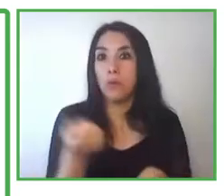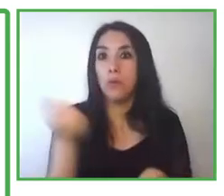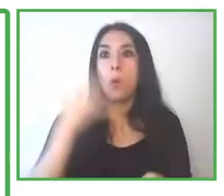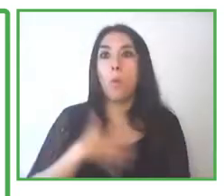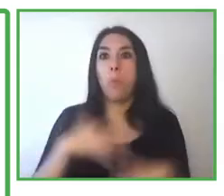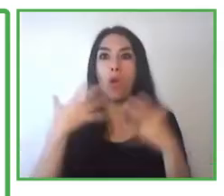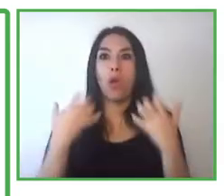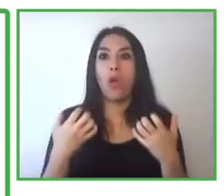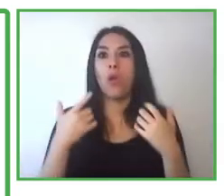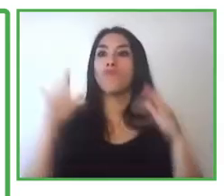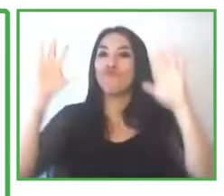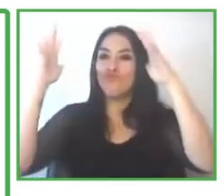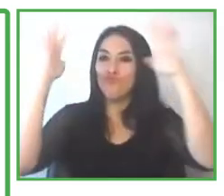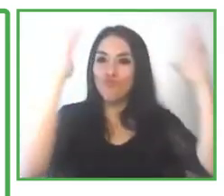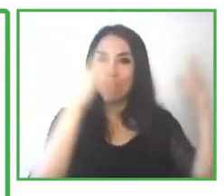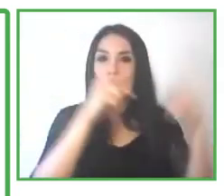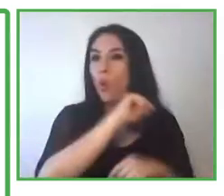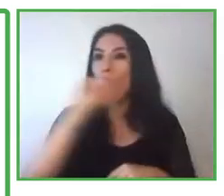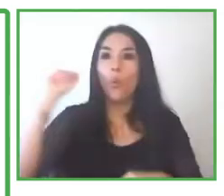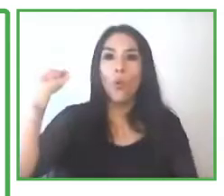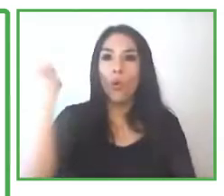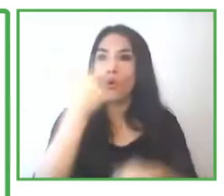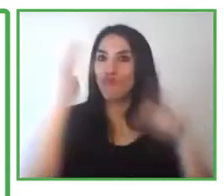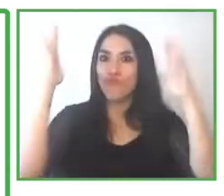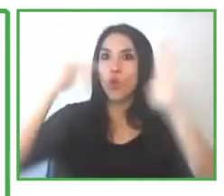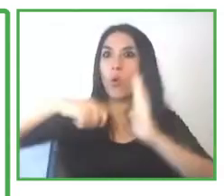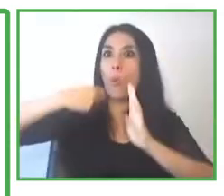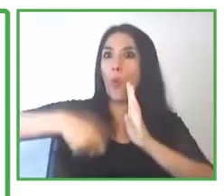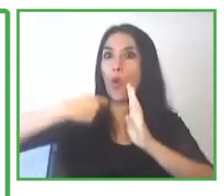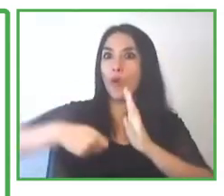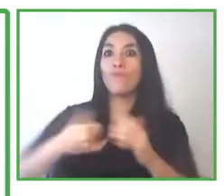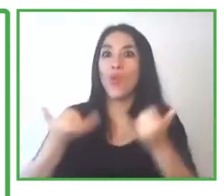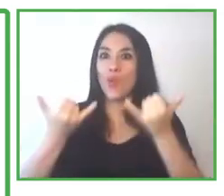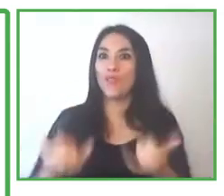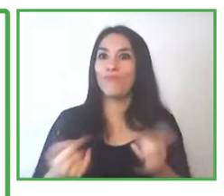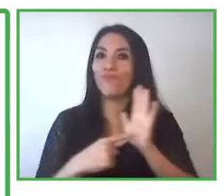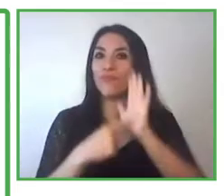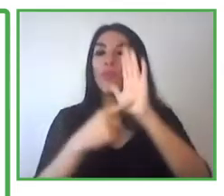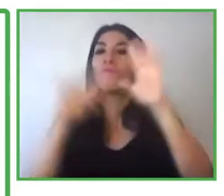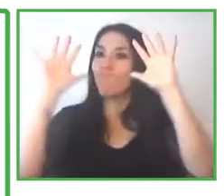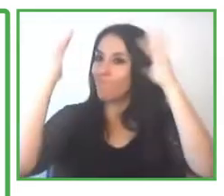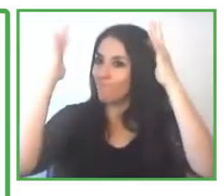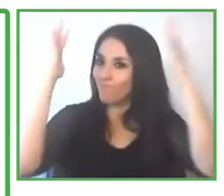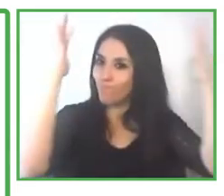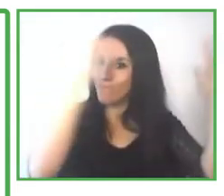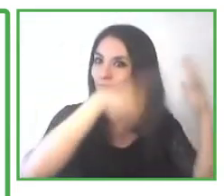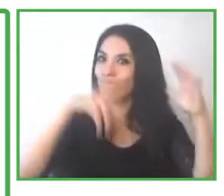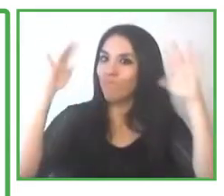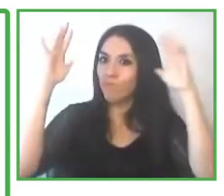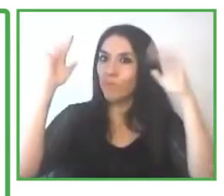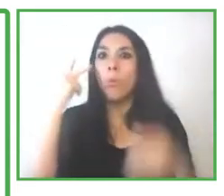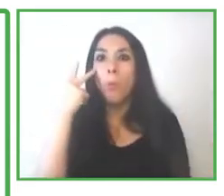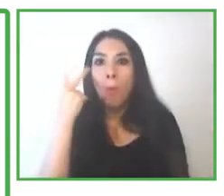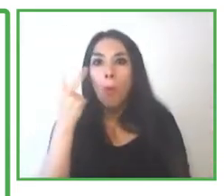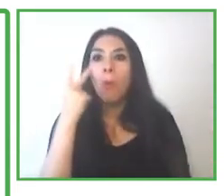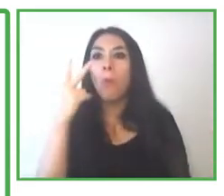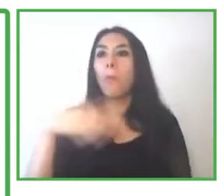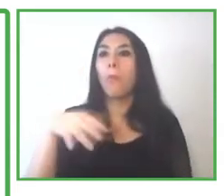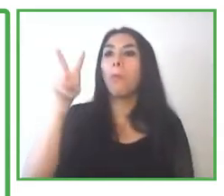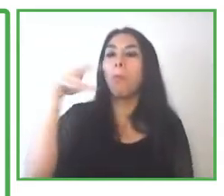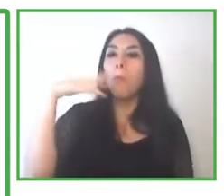like to congratulate all of the projects that are with us today. We hope to learn from you and know